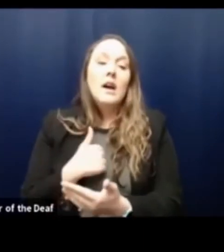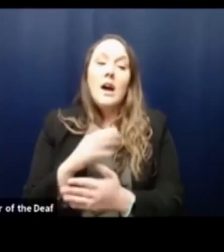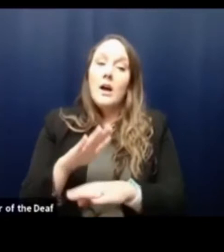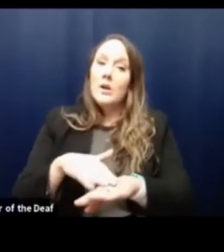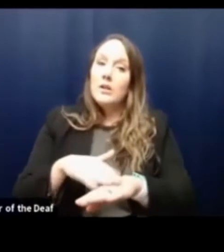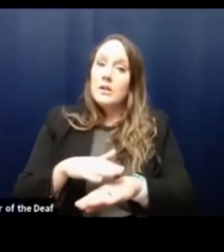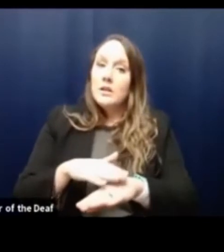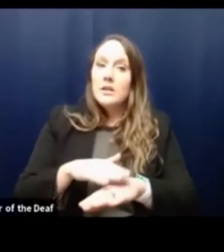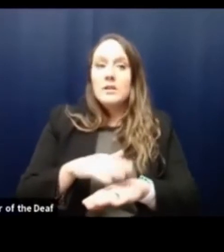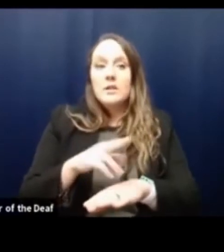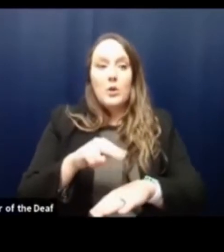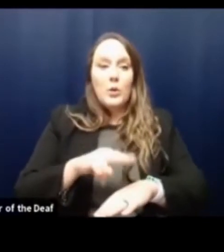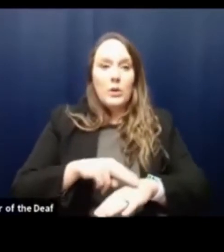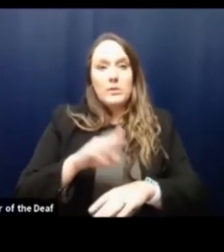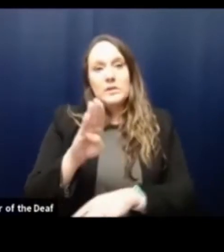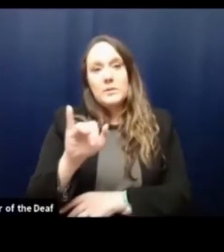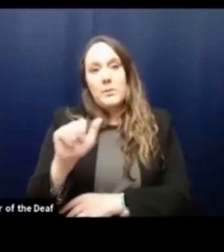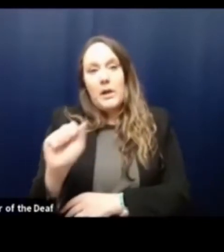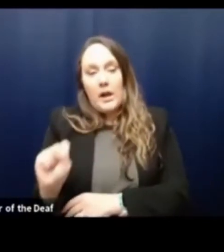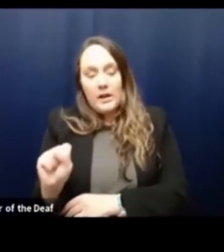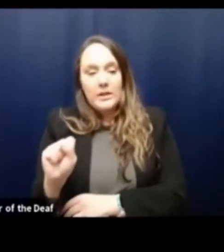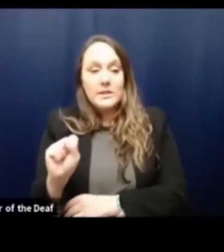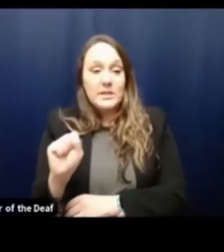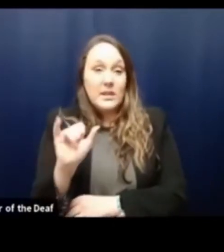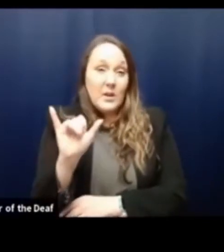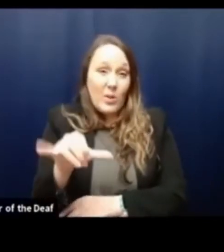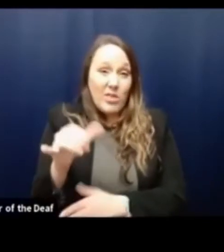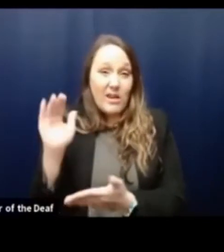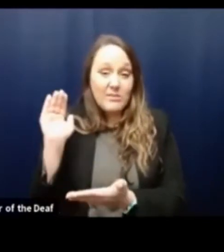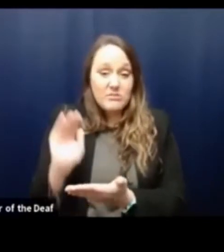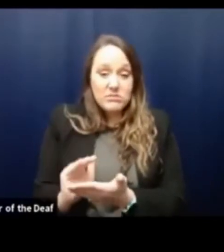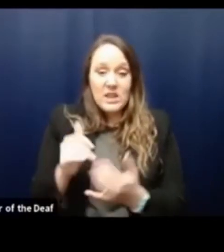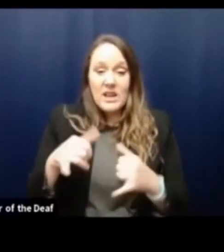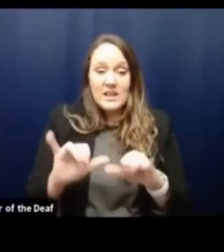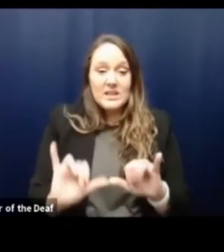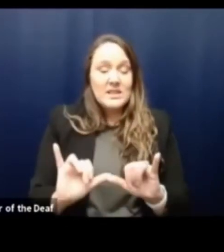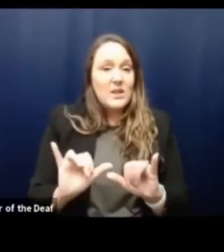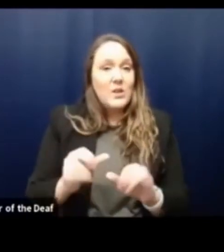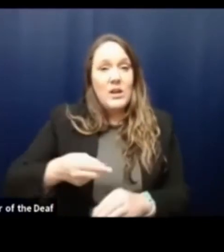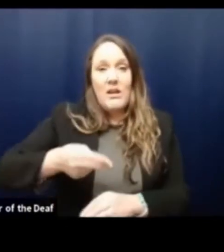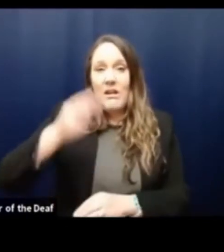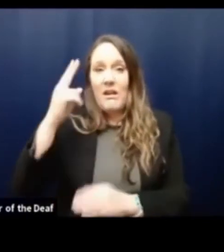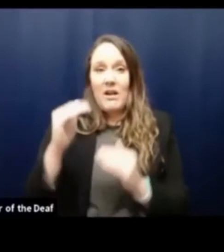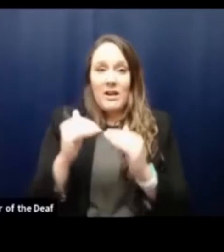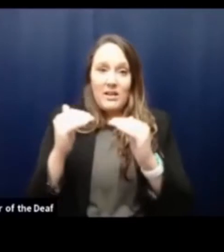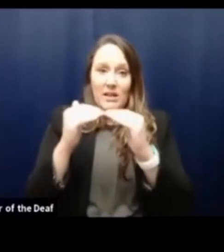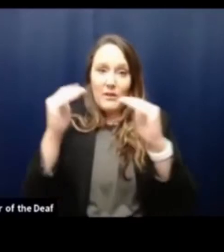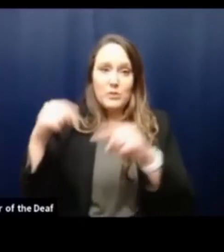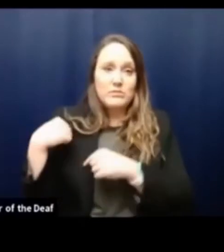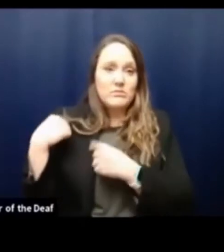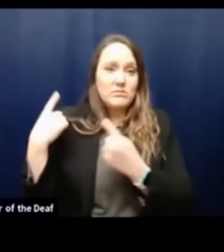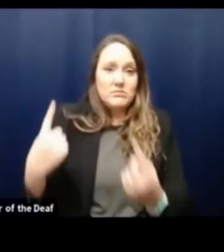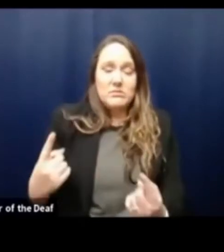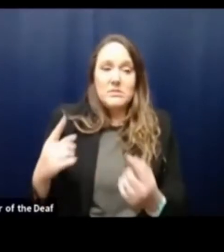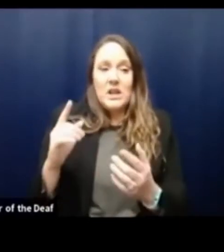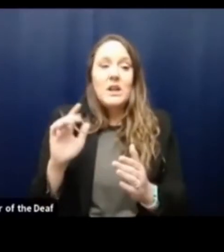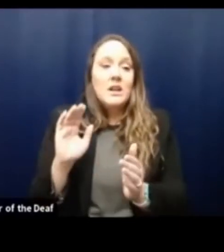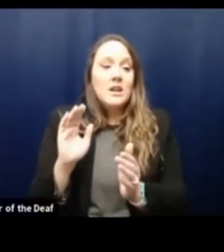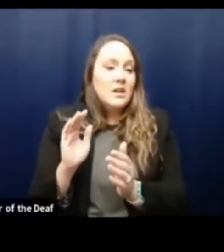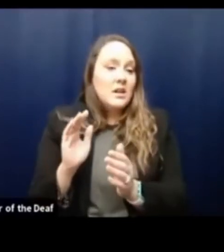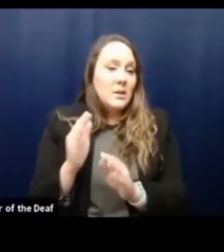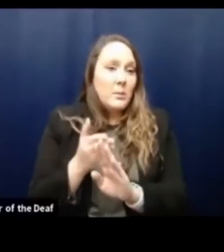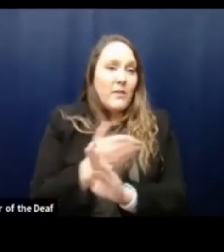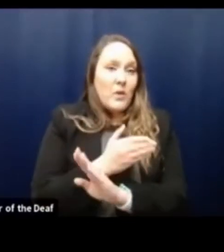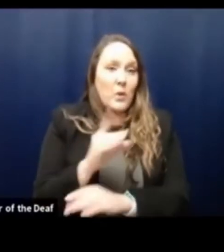a normalcy bias. Even with that decline we are still at historically high levels prior to December.